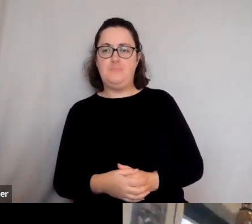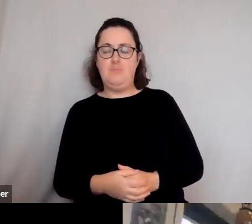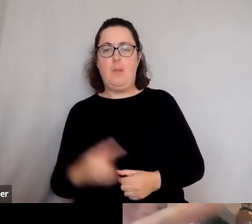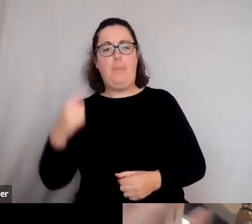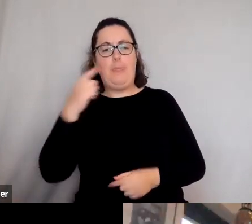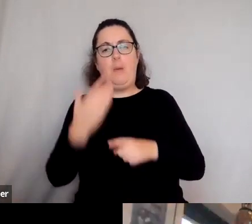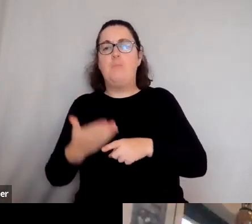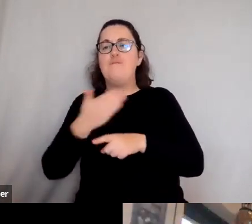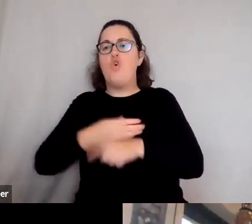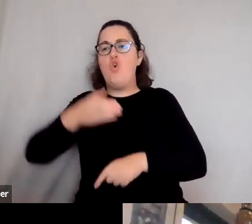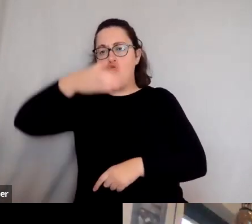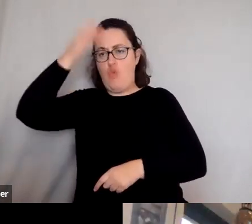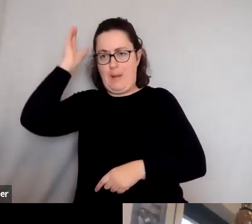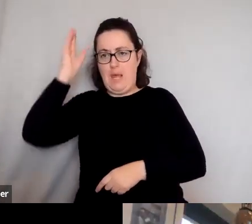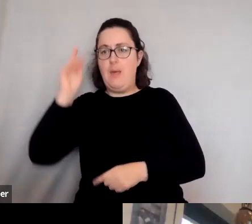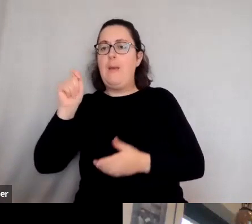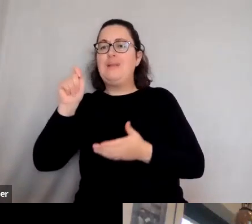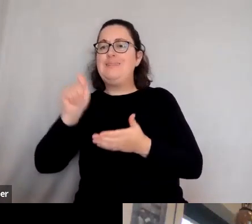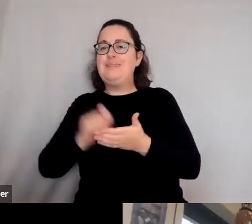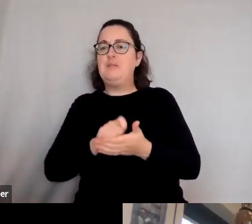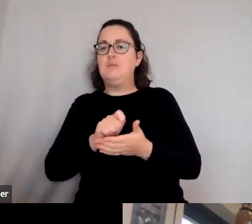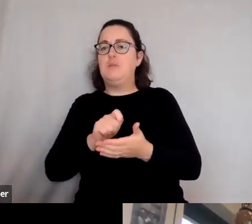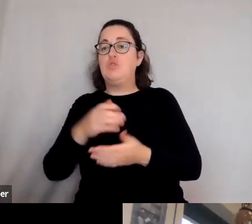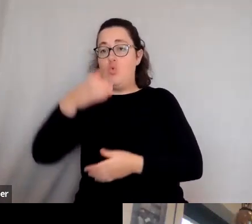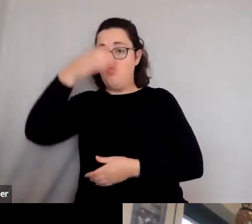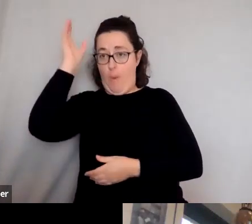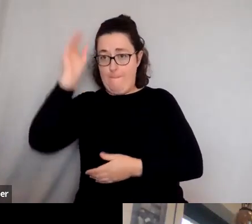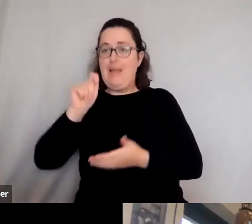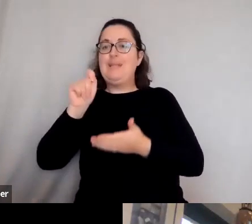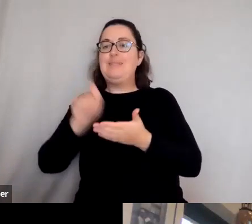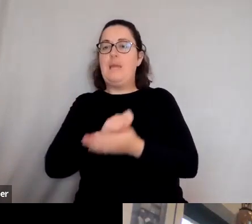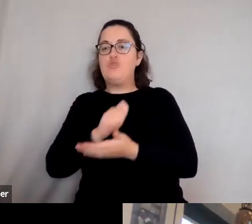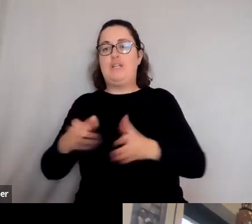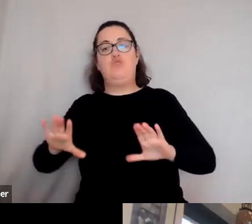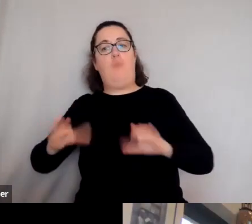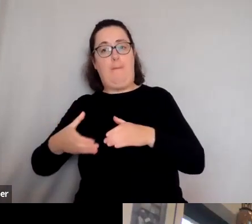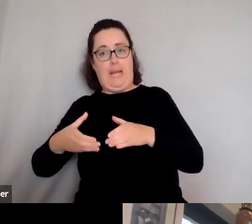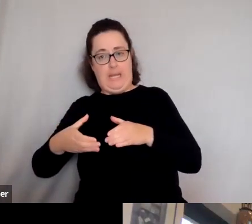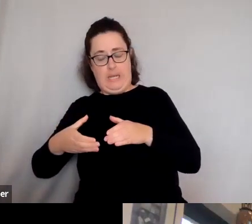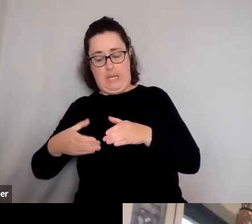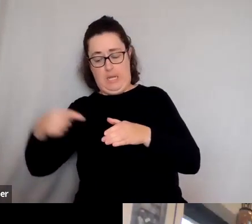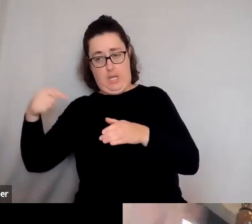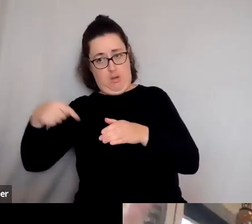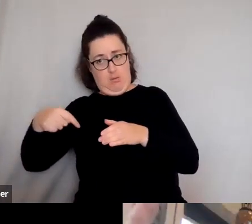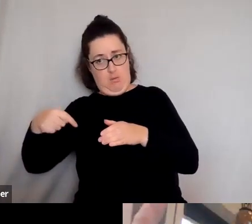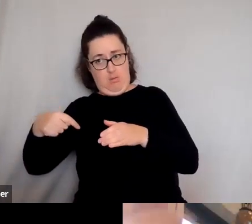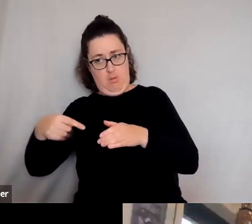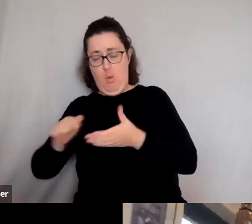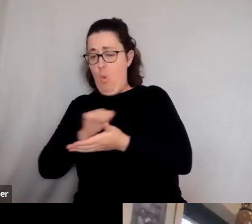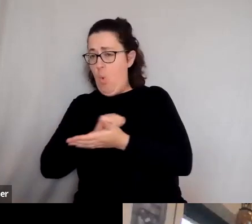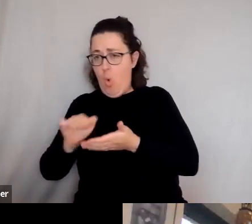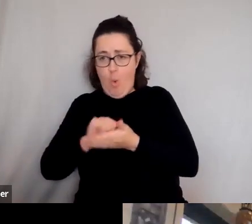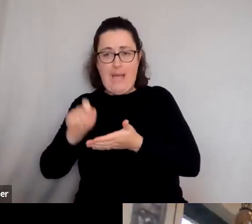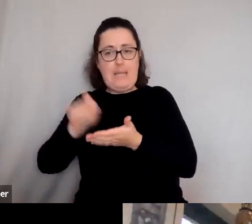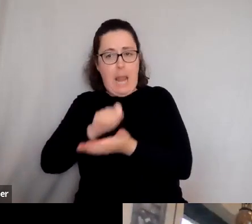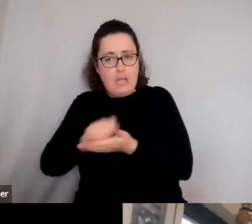Roman Empire, to the Democratic Republic of Rome. And you look at what happened there. They were always having elections.